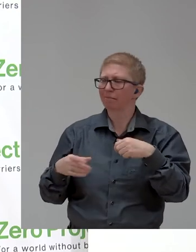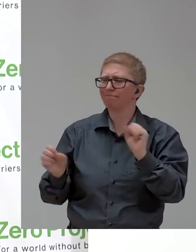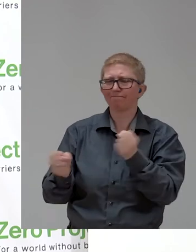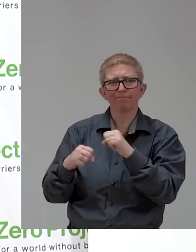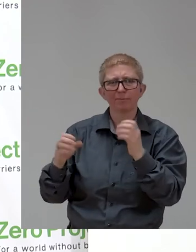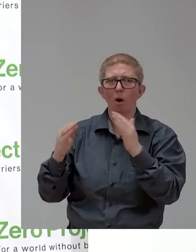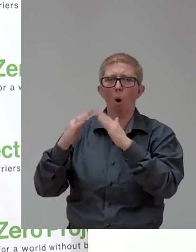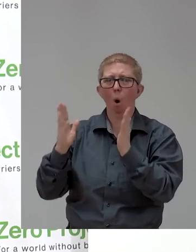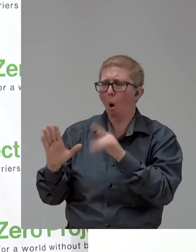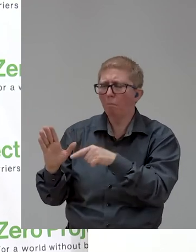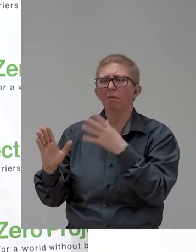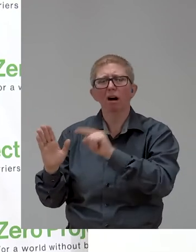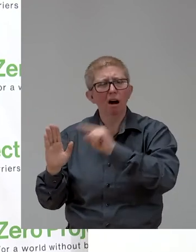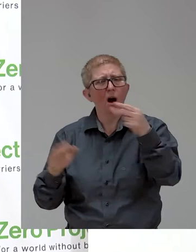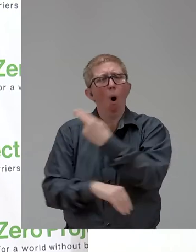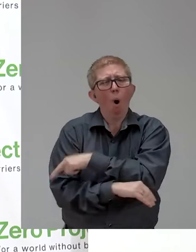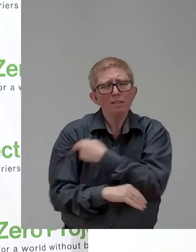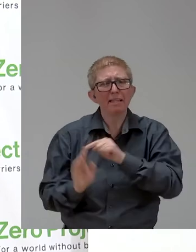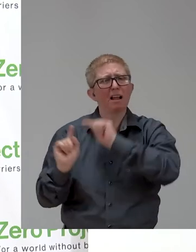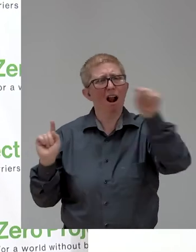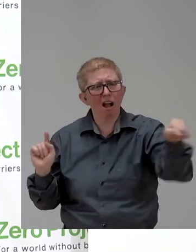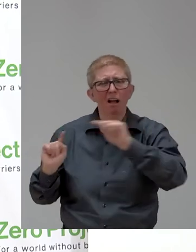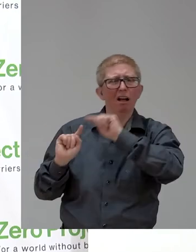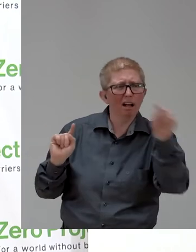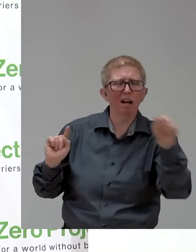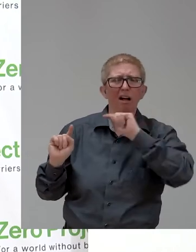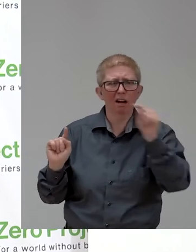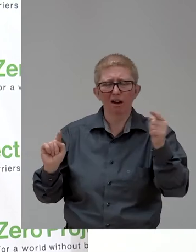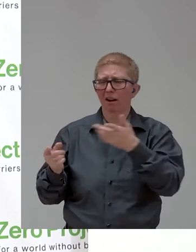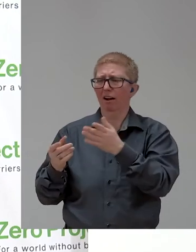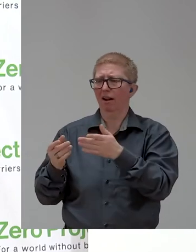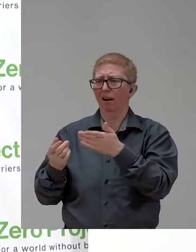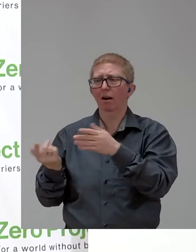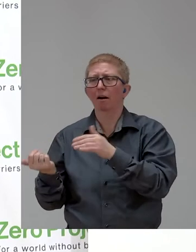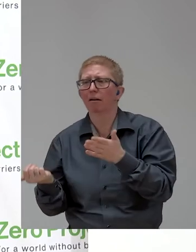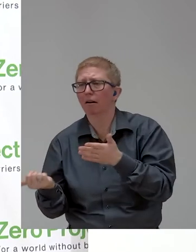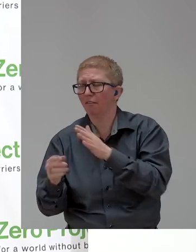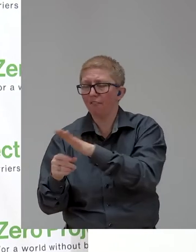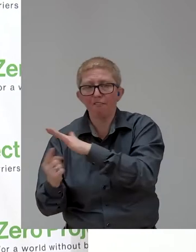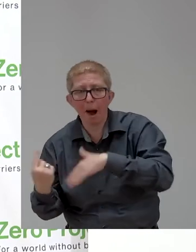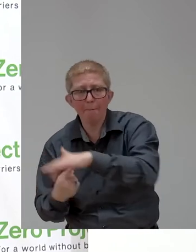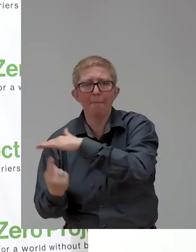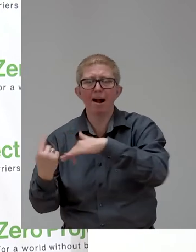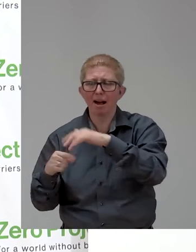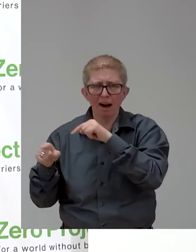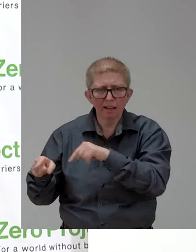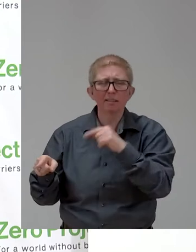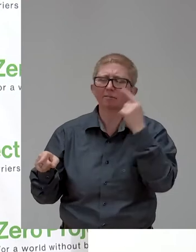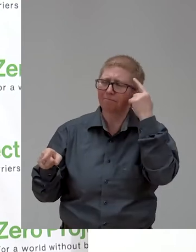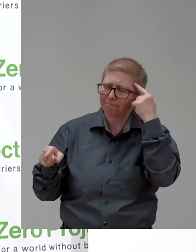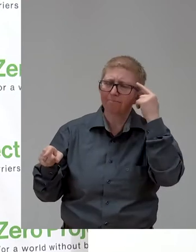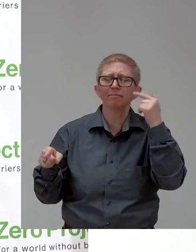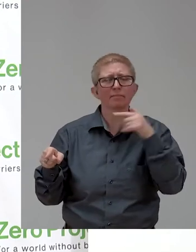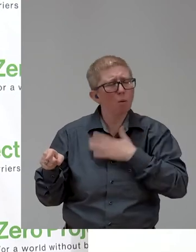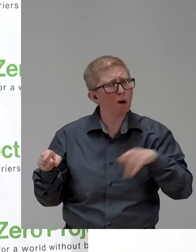them at home, and we started to do it. And so we slowly developed the system. We tried to find solutions for these